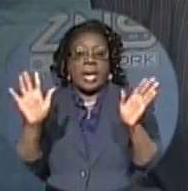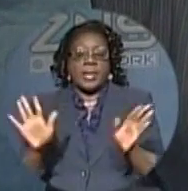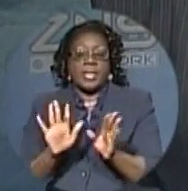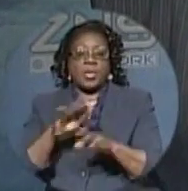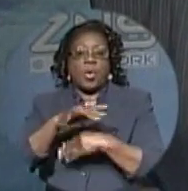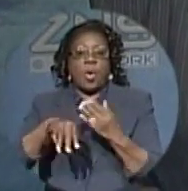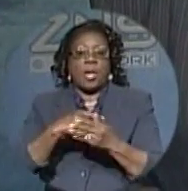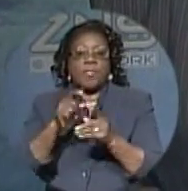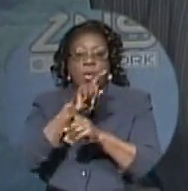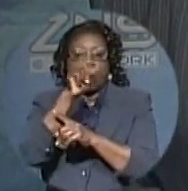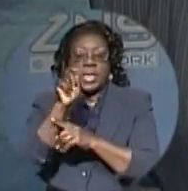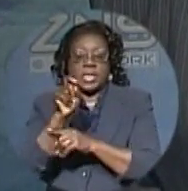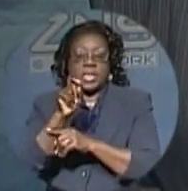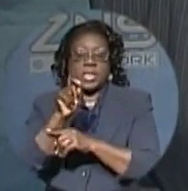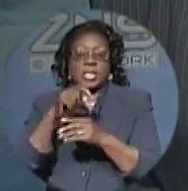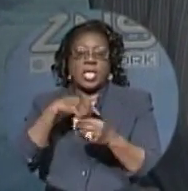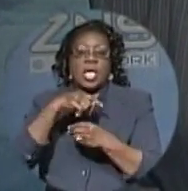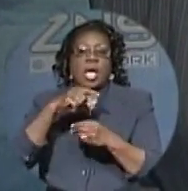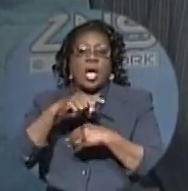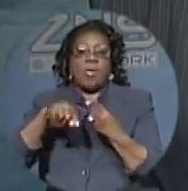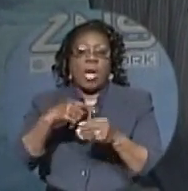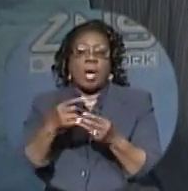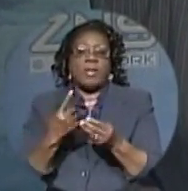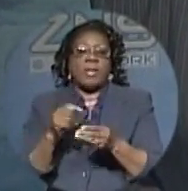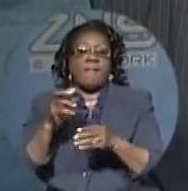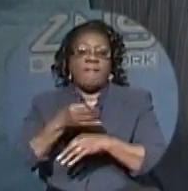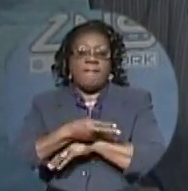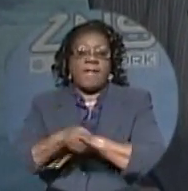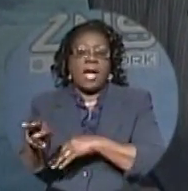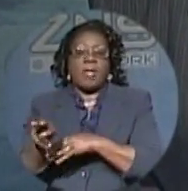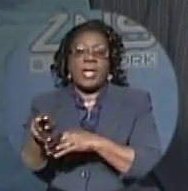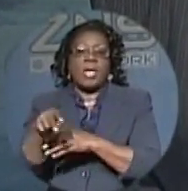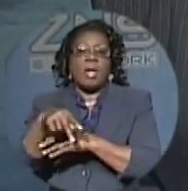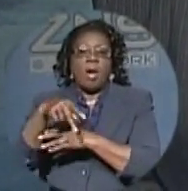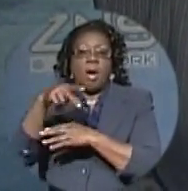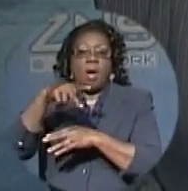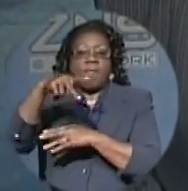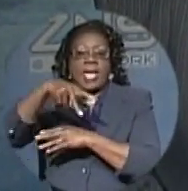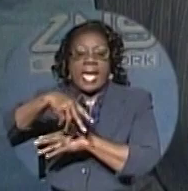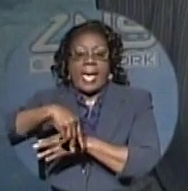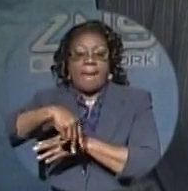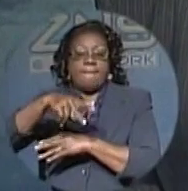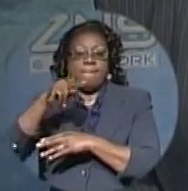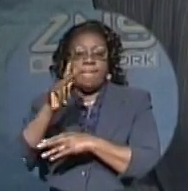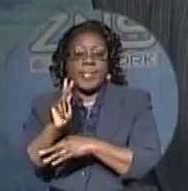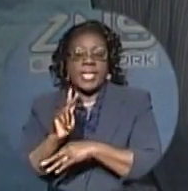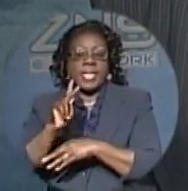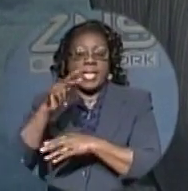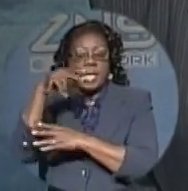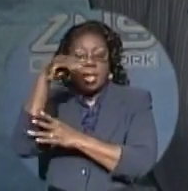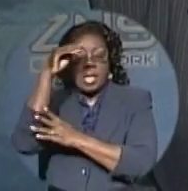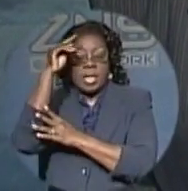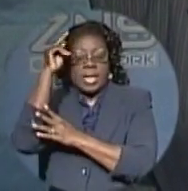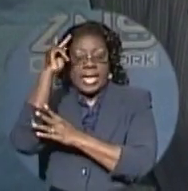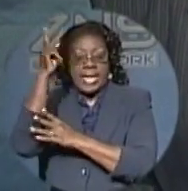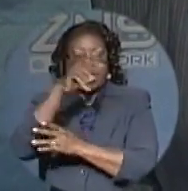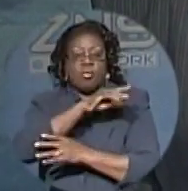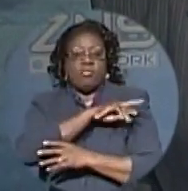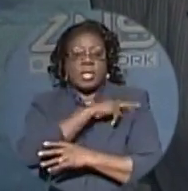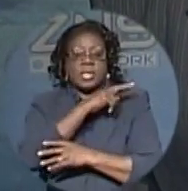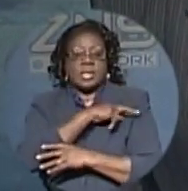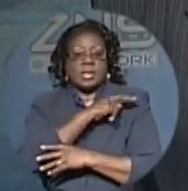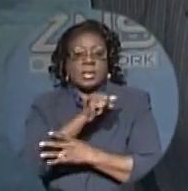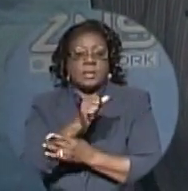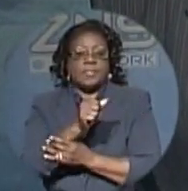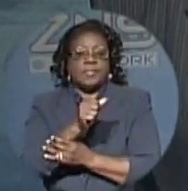surrounding the firing at Cabinet Minister Kenneth Russell. A packed hall spilled over to the outside as some described what was supposed to be a private